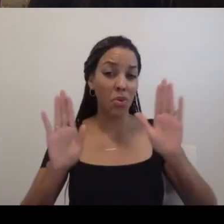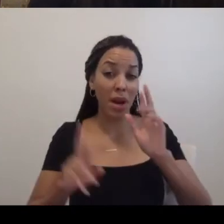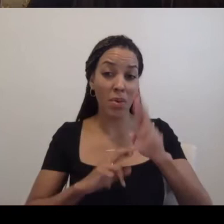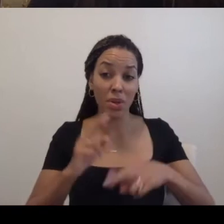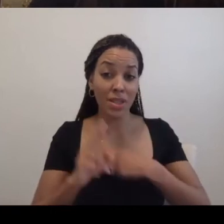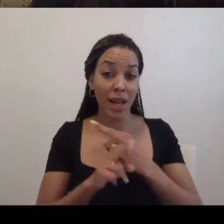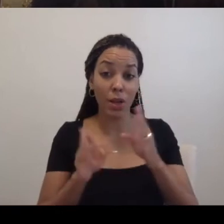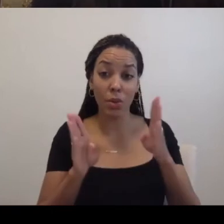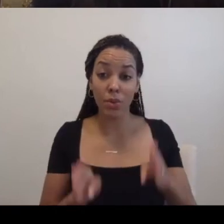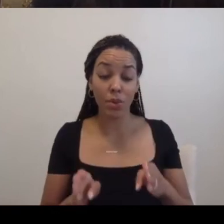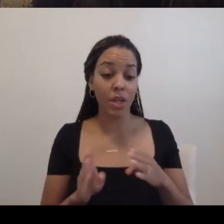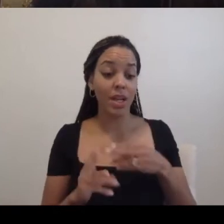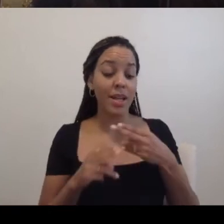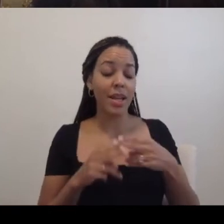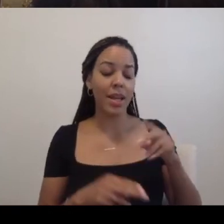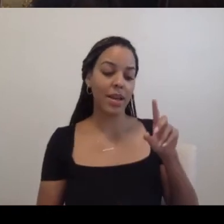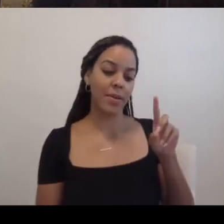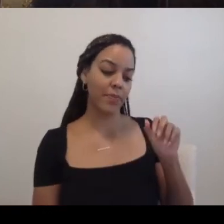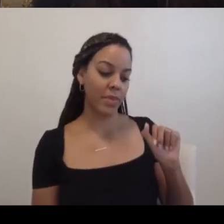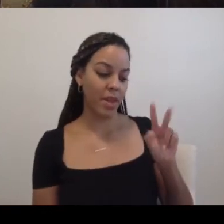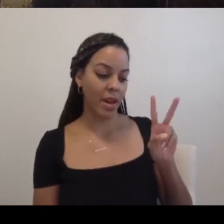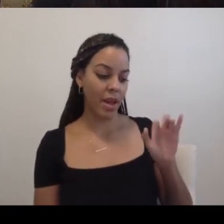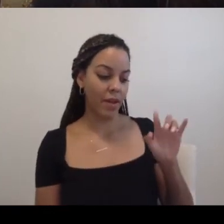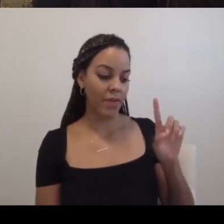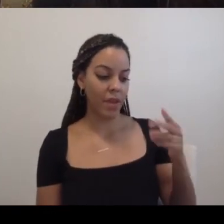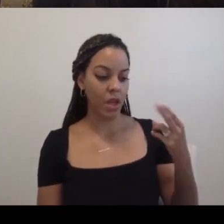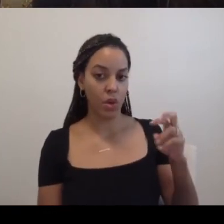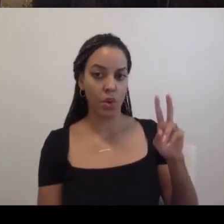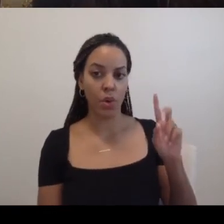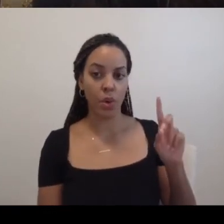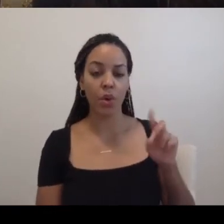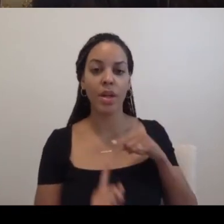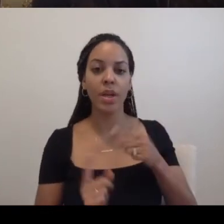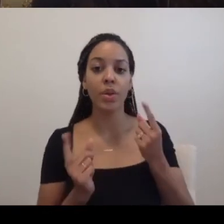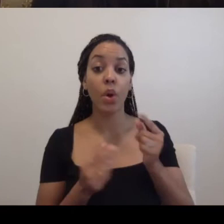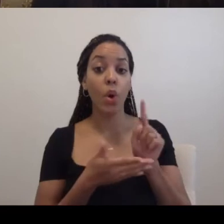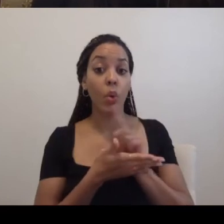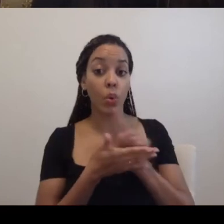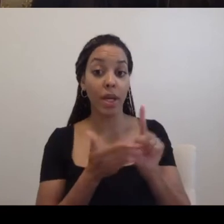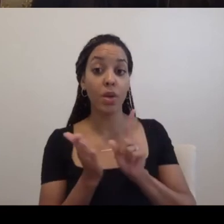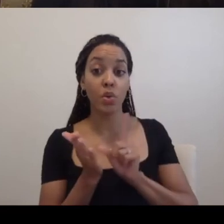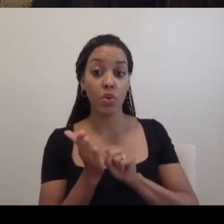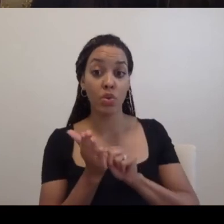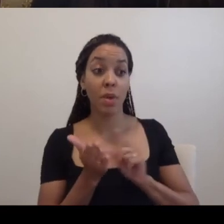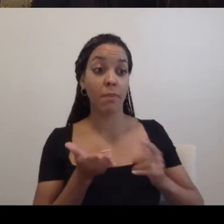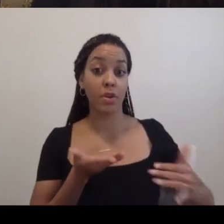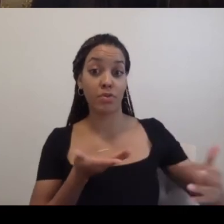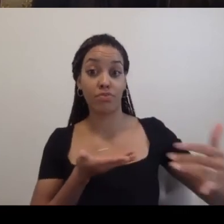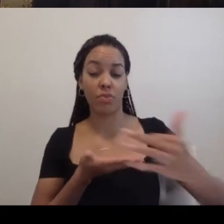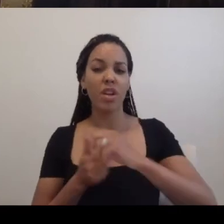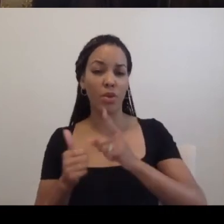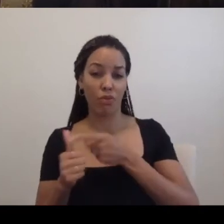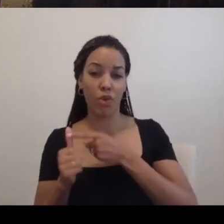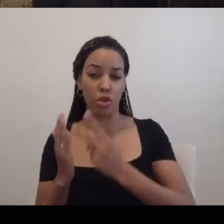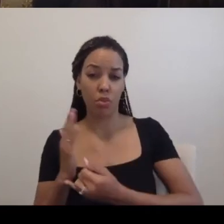David Hurd, who took one week's newspapers, the first project in Greenwich Village, and